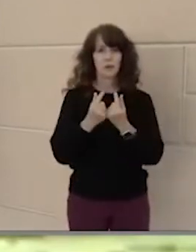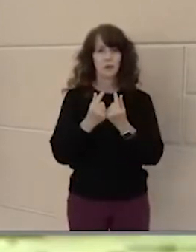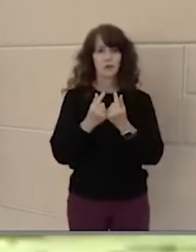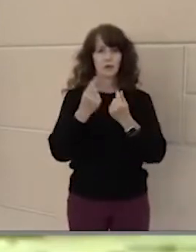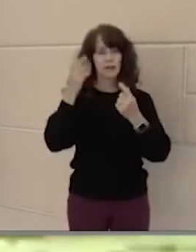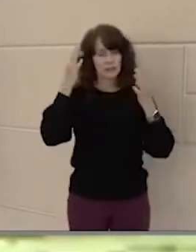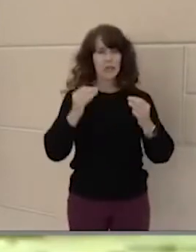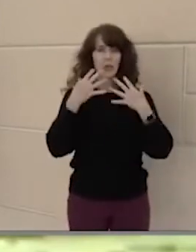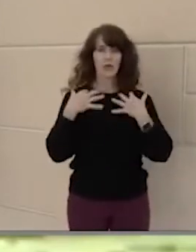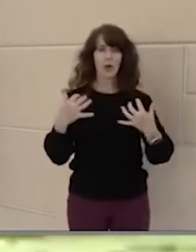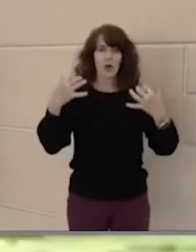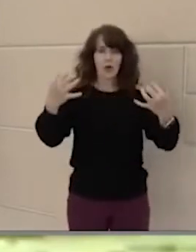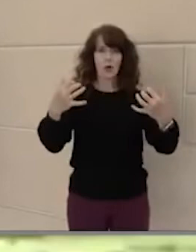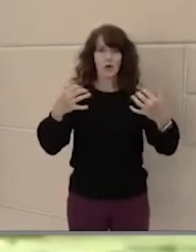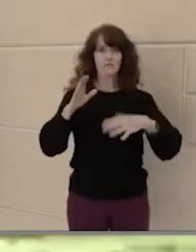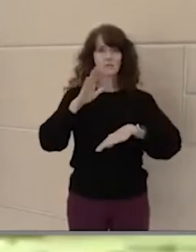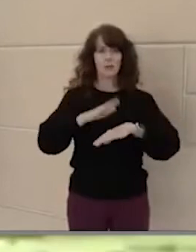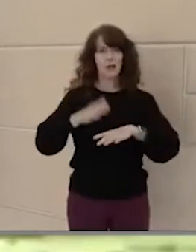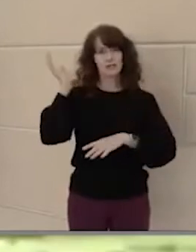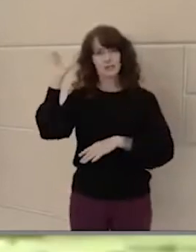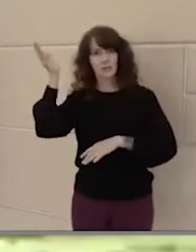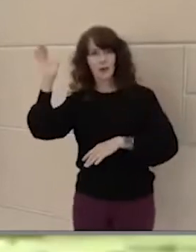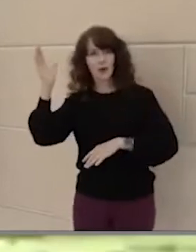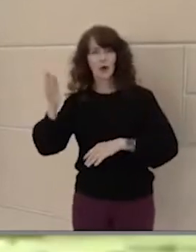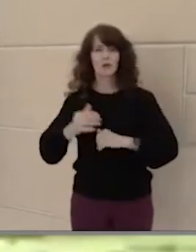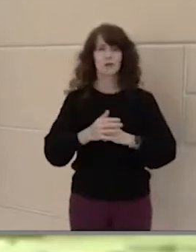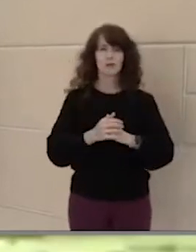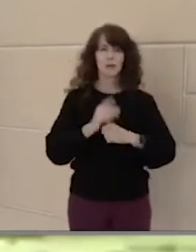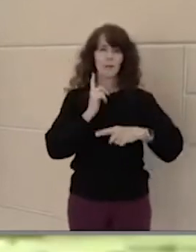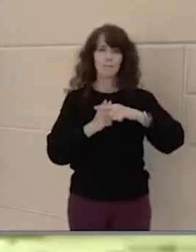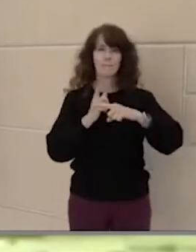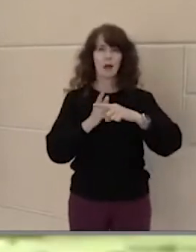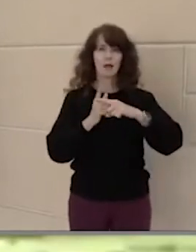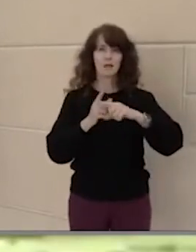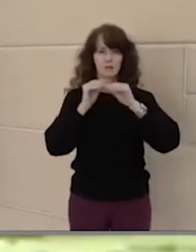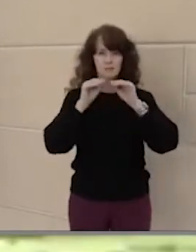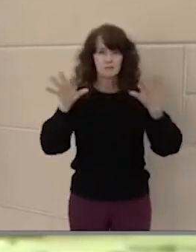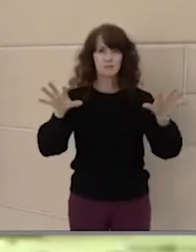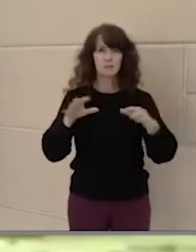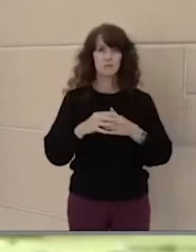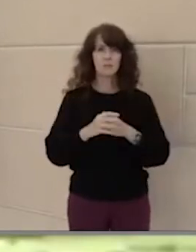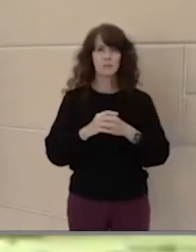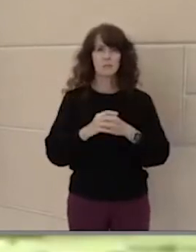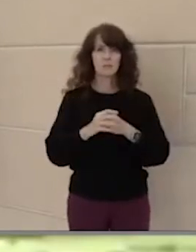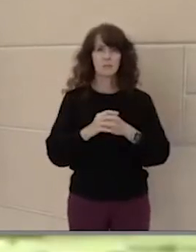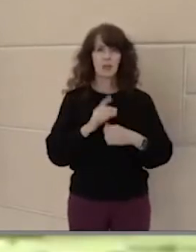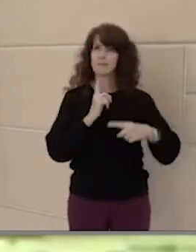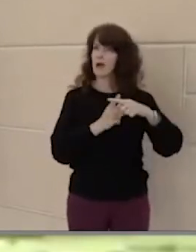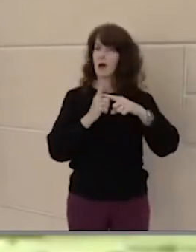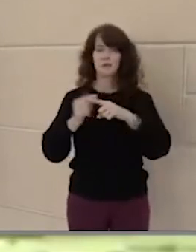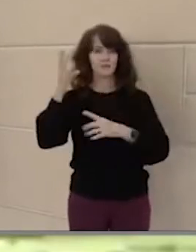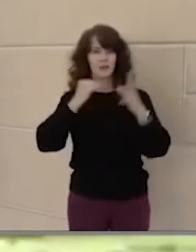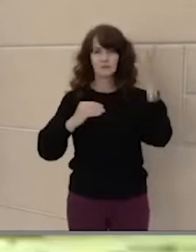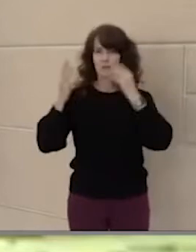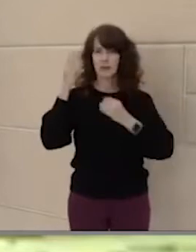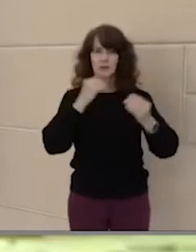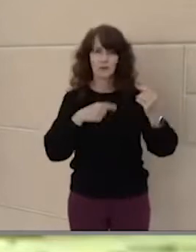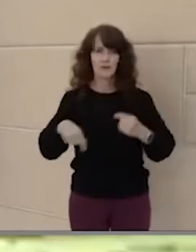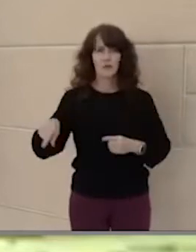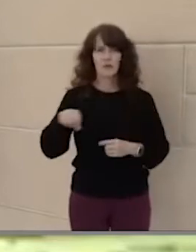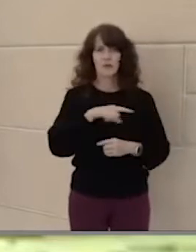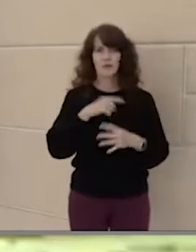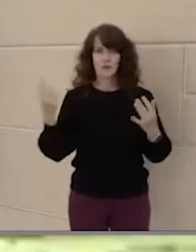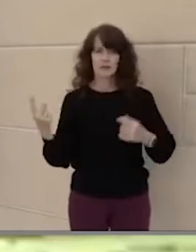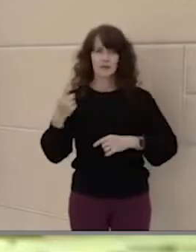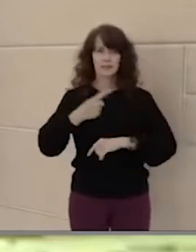audience in their College Readiness Seminars. Those who attended the Positive Outlet Events came back with a relaxing and positive experience, and to this day,